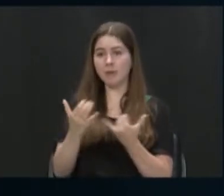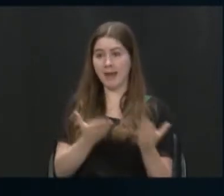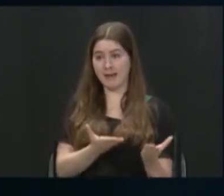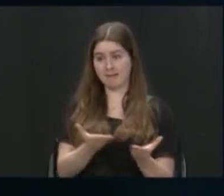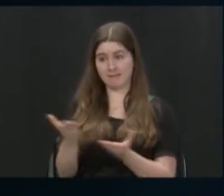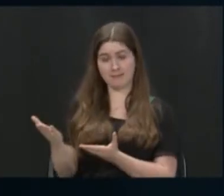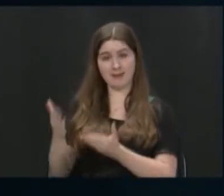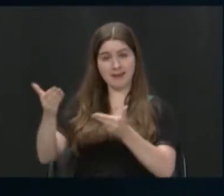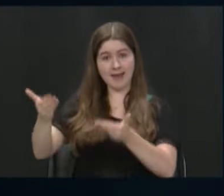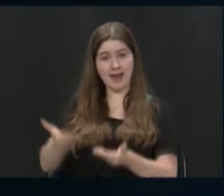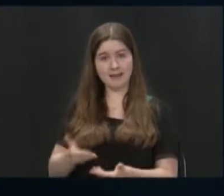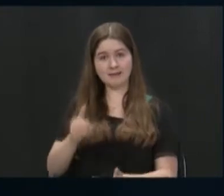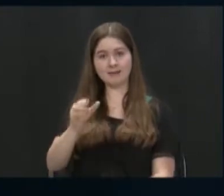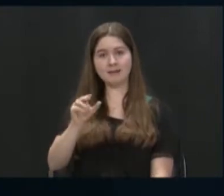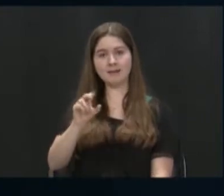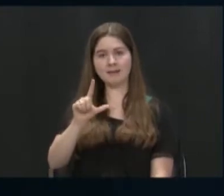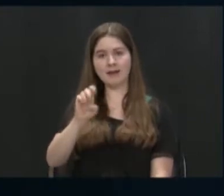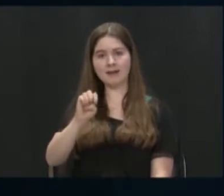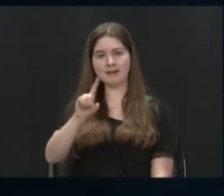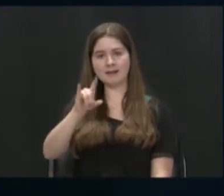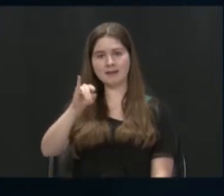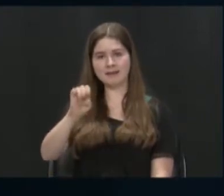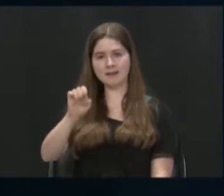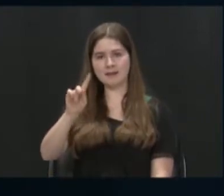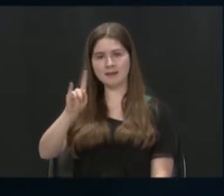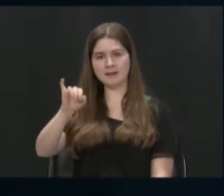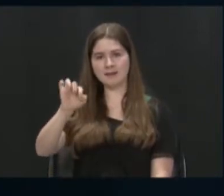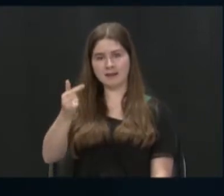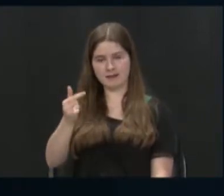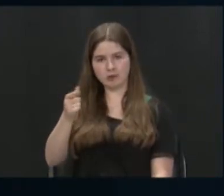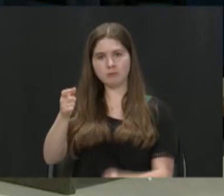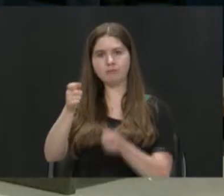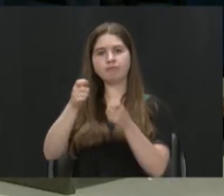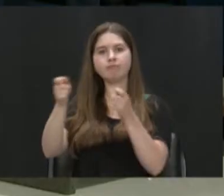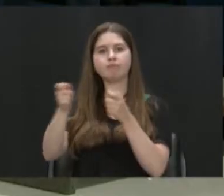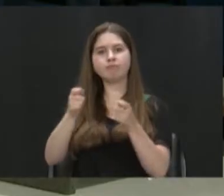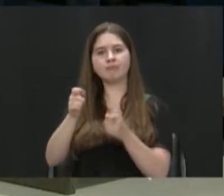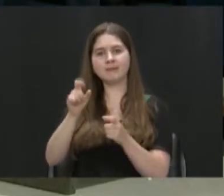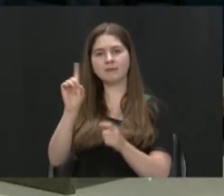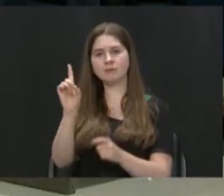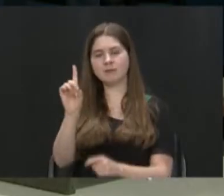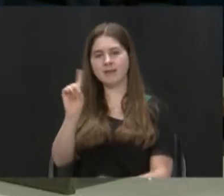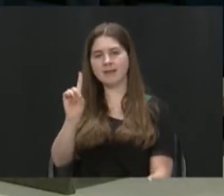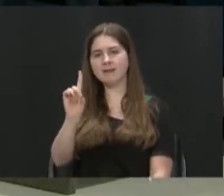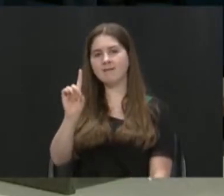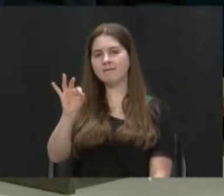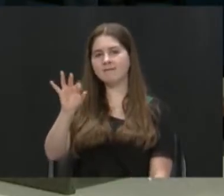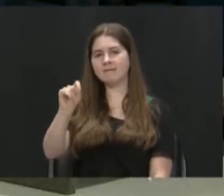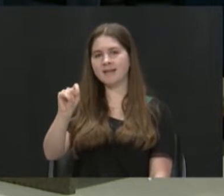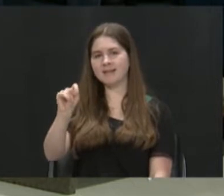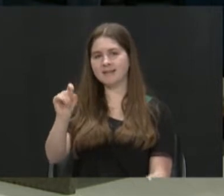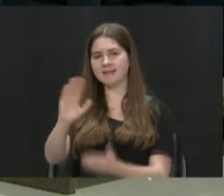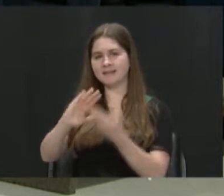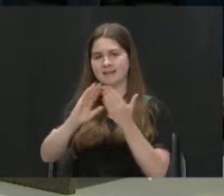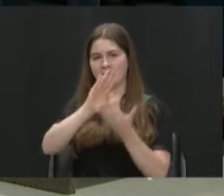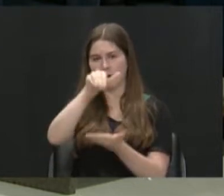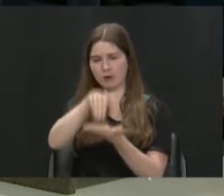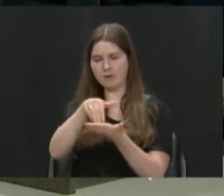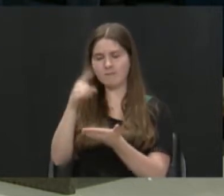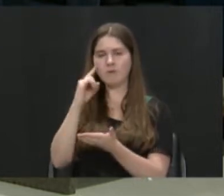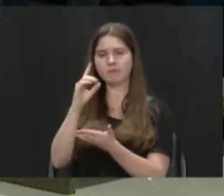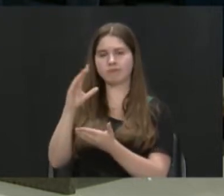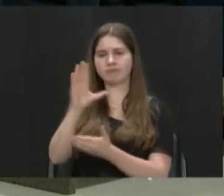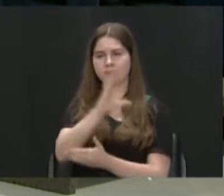Director of the Rivers Institute at the University of Dayton Fitts Center for Leadership and Community. She serves also on several boards